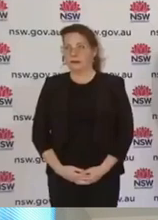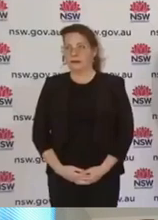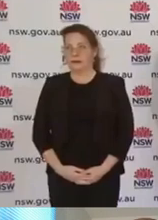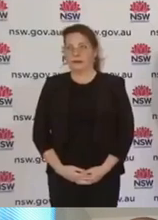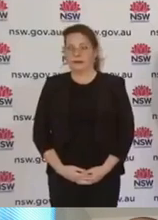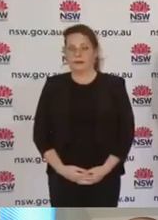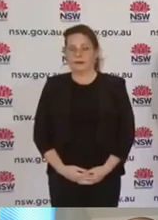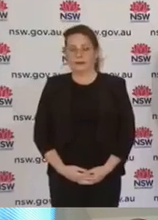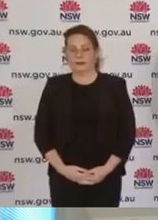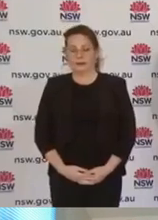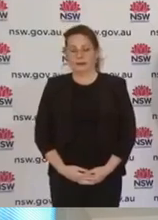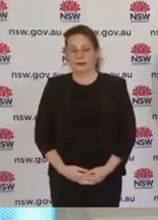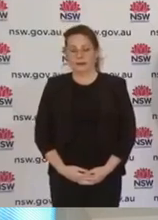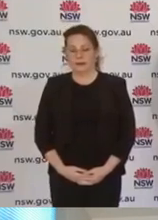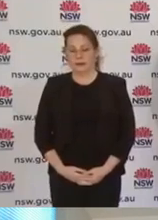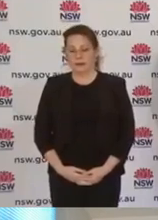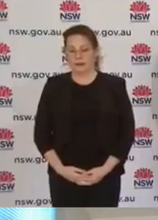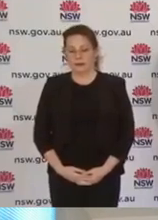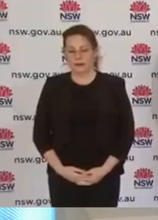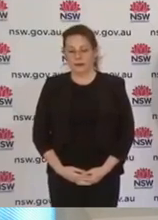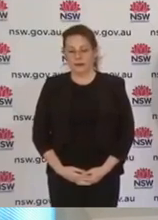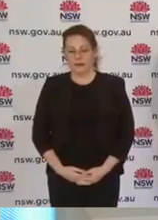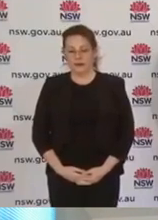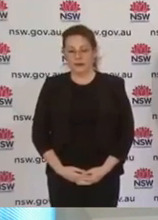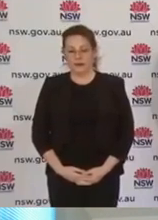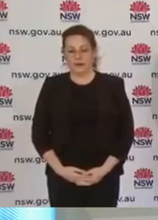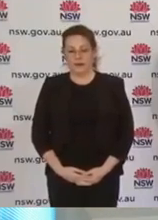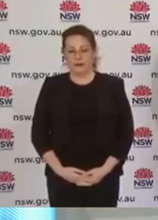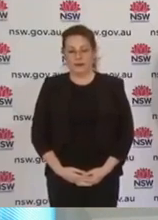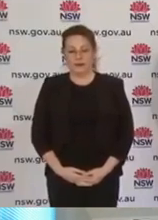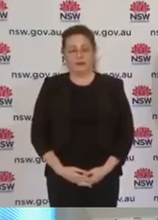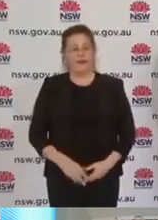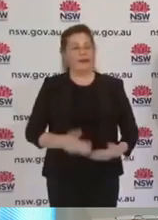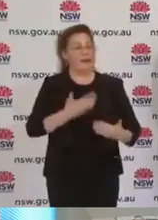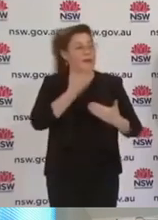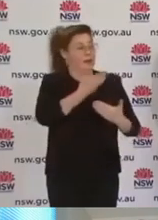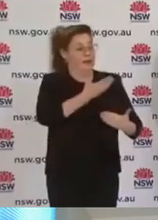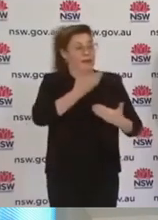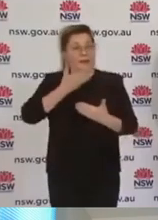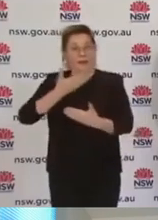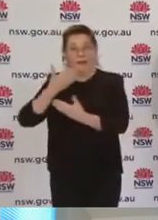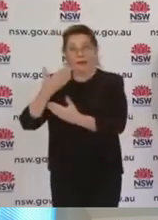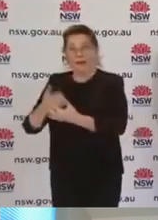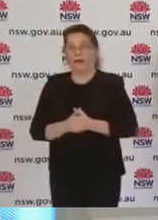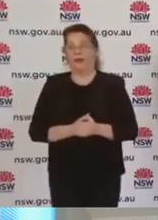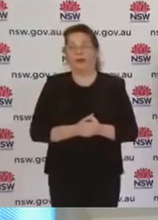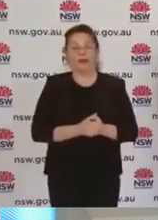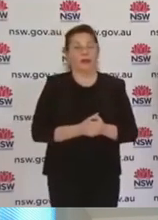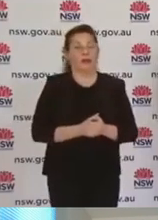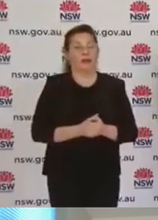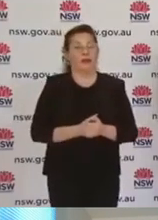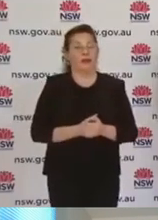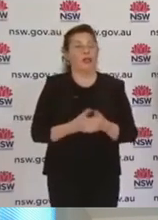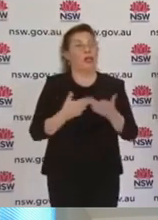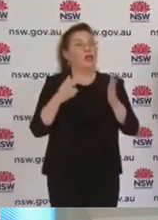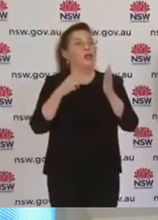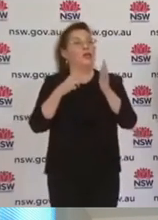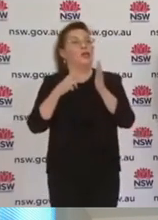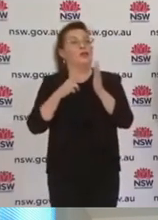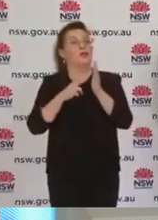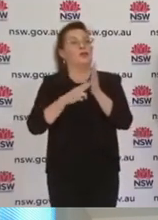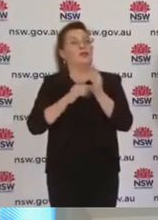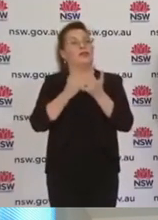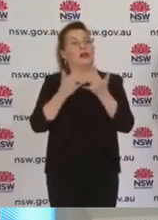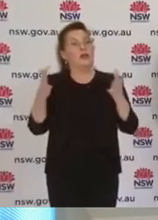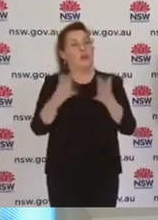Good morning, ladies and gents. Thank you, Premier. Thanks, Minister. The New South Wales Police Force will launch Operation Stay at